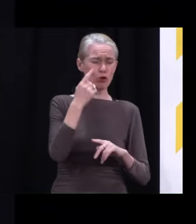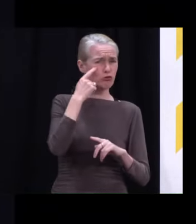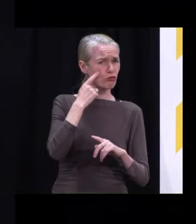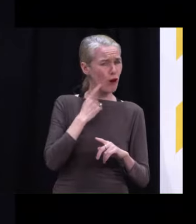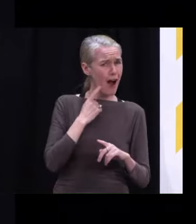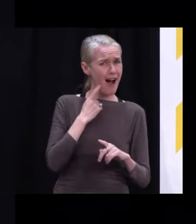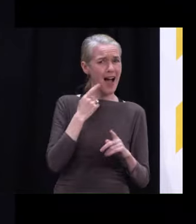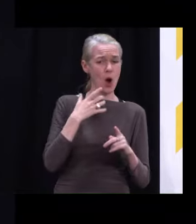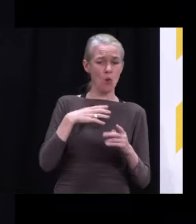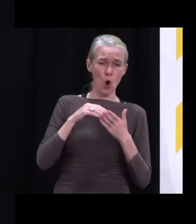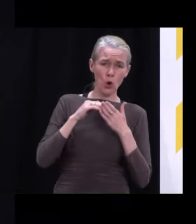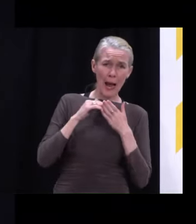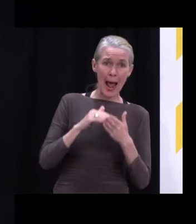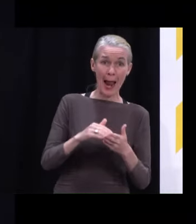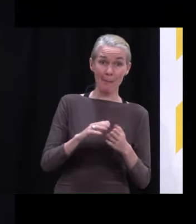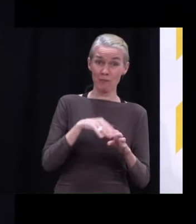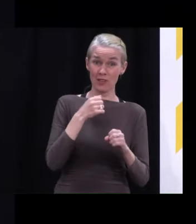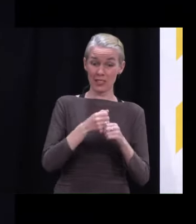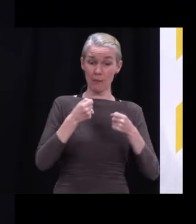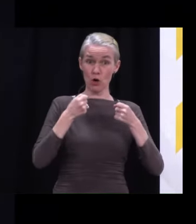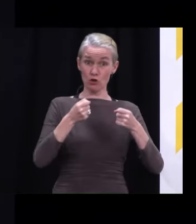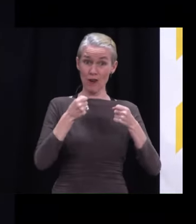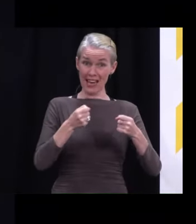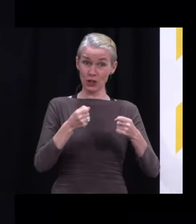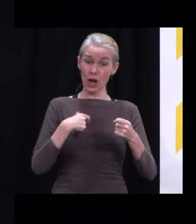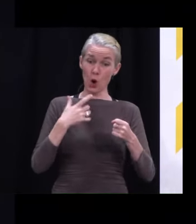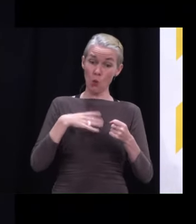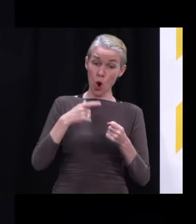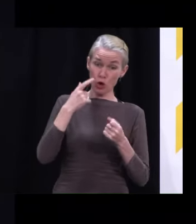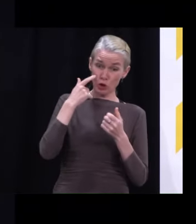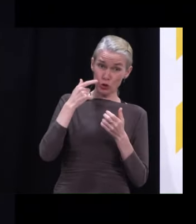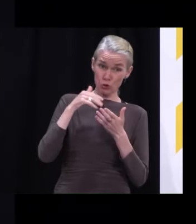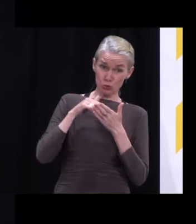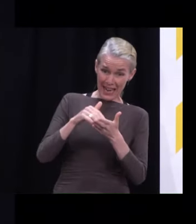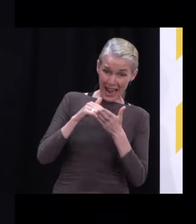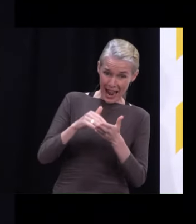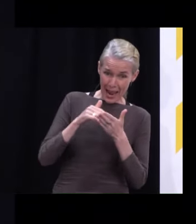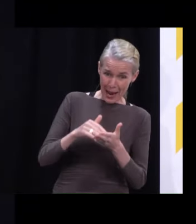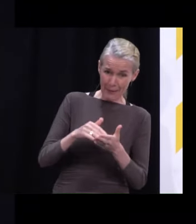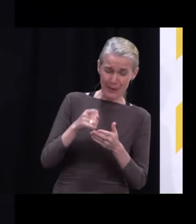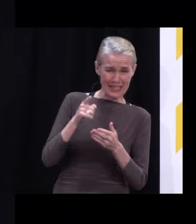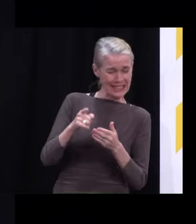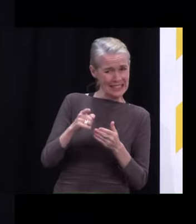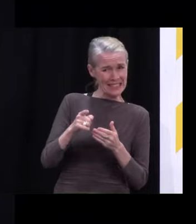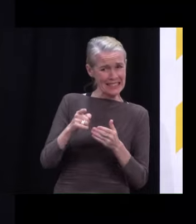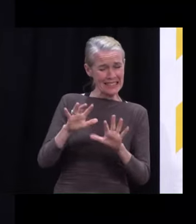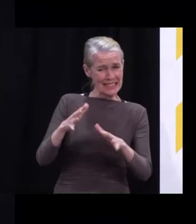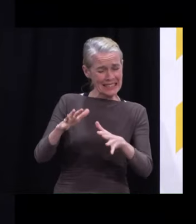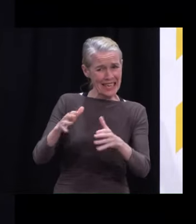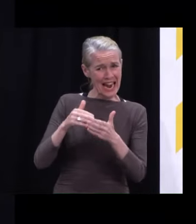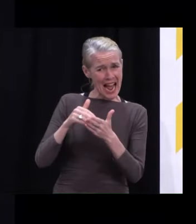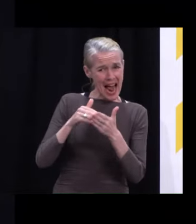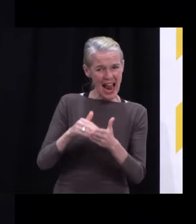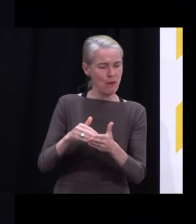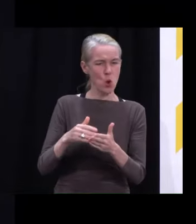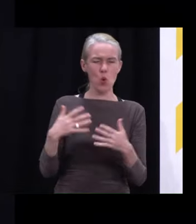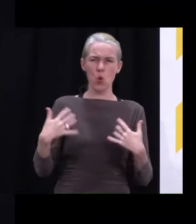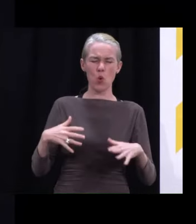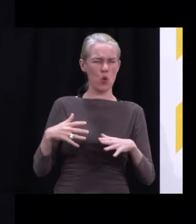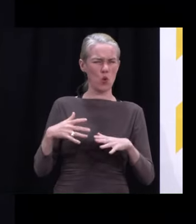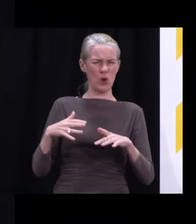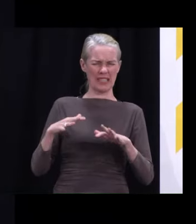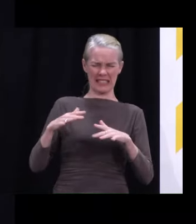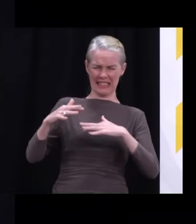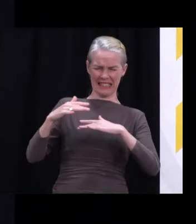expected to do so, to try and engage and change the pathway that this individual was on and found it very, very difficult. Thank you. In